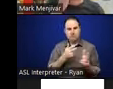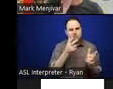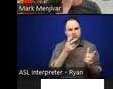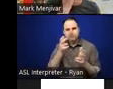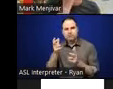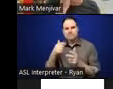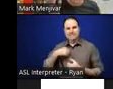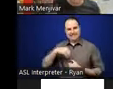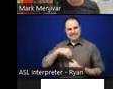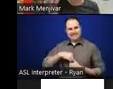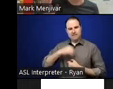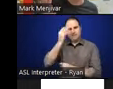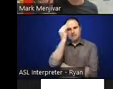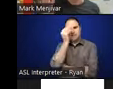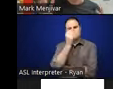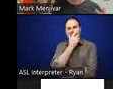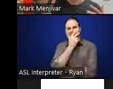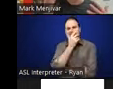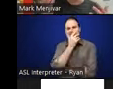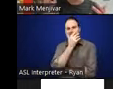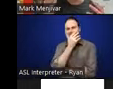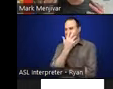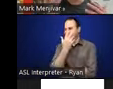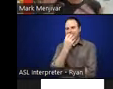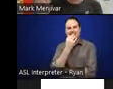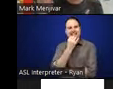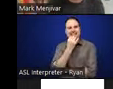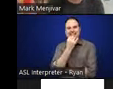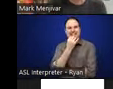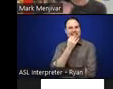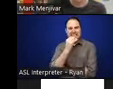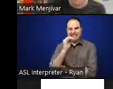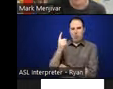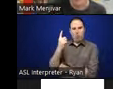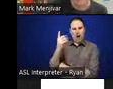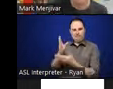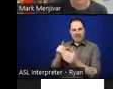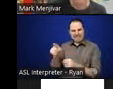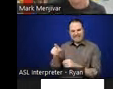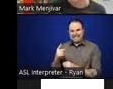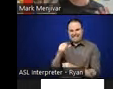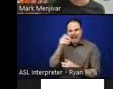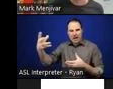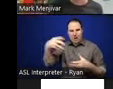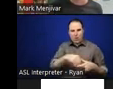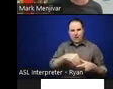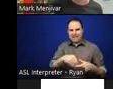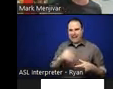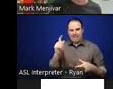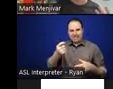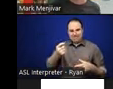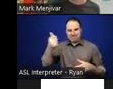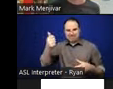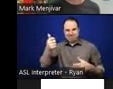myself where I would be like, oh, like, I can't, like, the part, this one part didn't get included, right? There was no way to